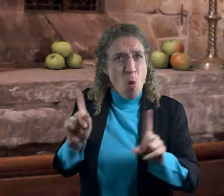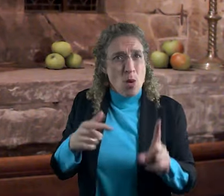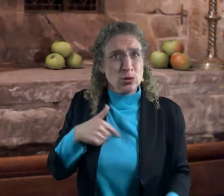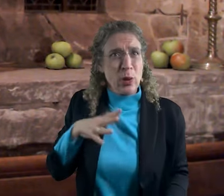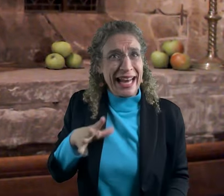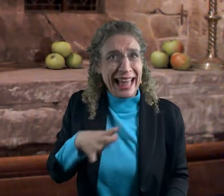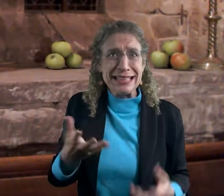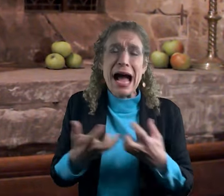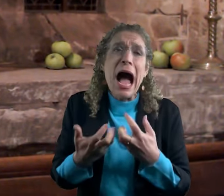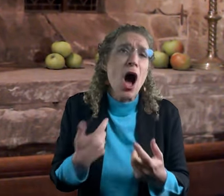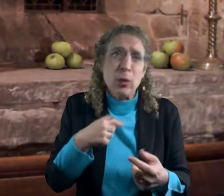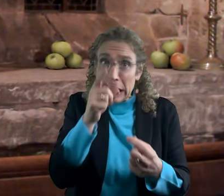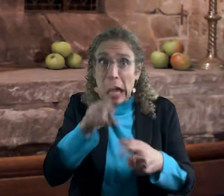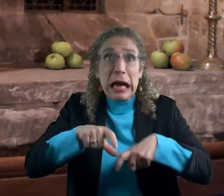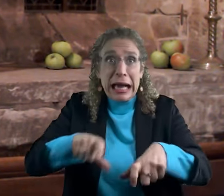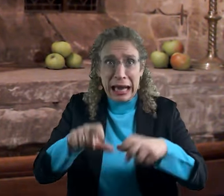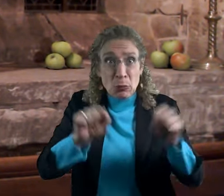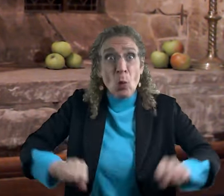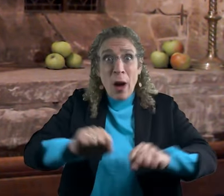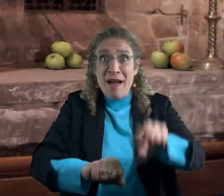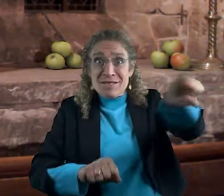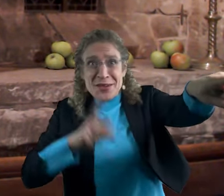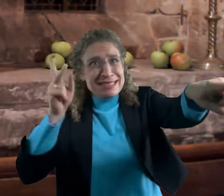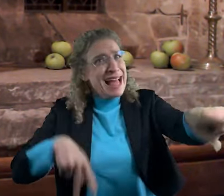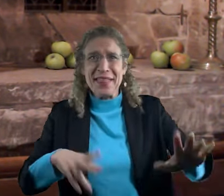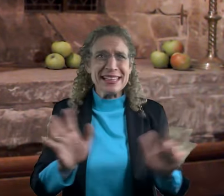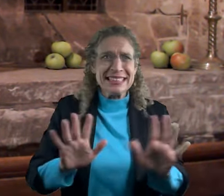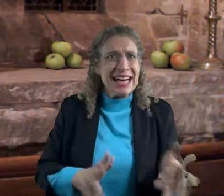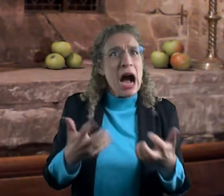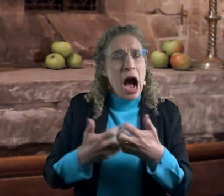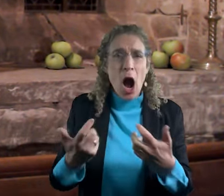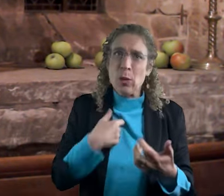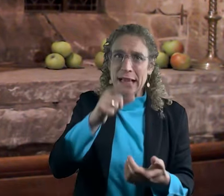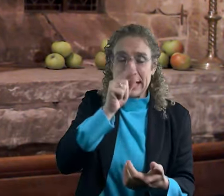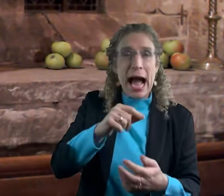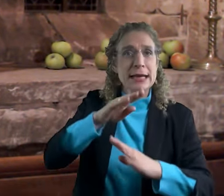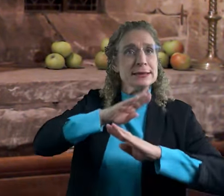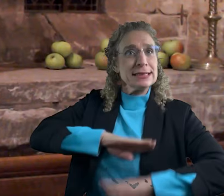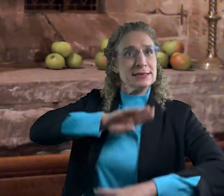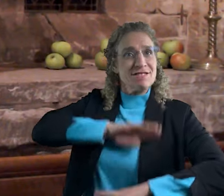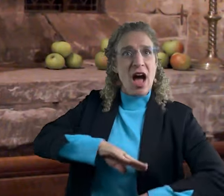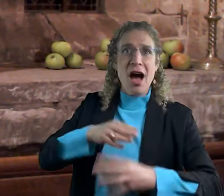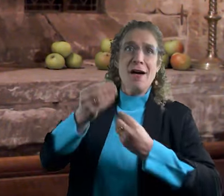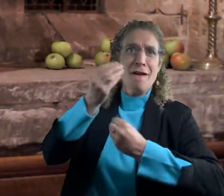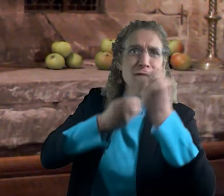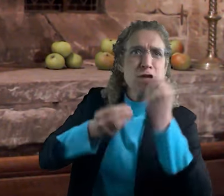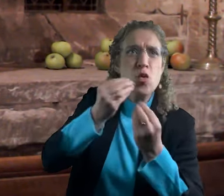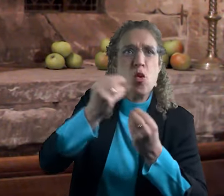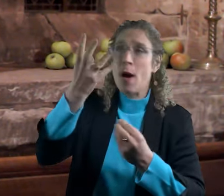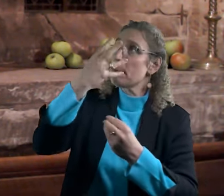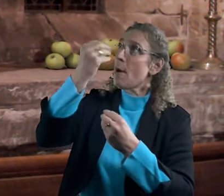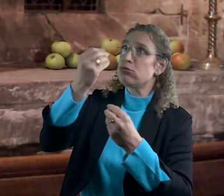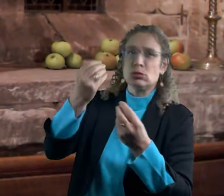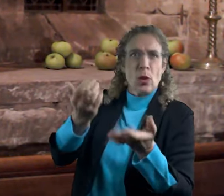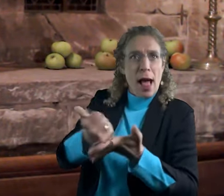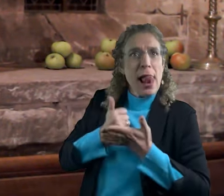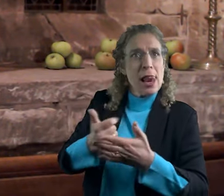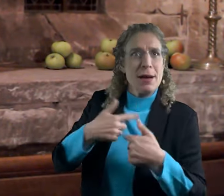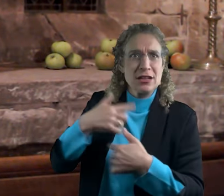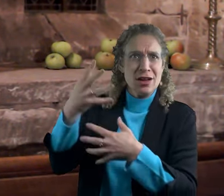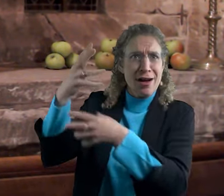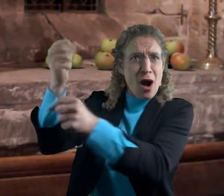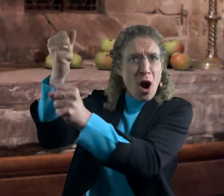he offers us the sustenance we need to keep persevering, the spiritual food to keep us going,